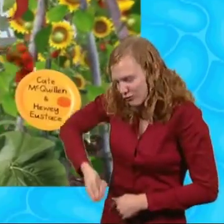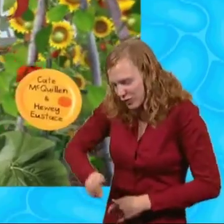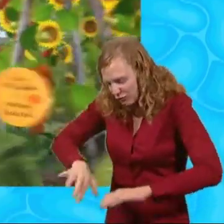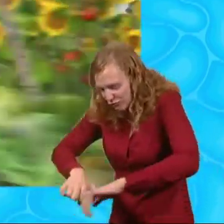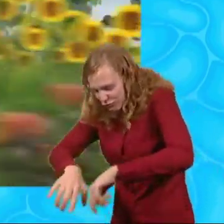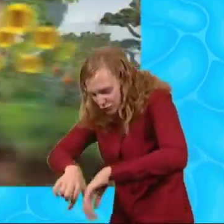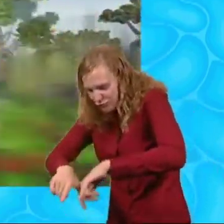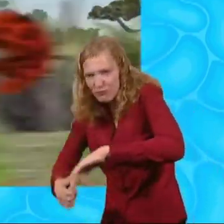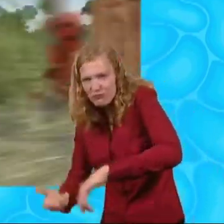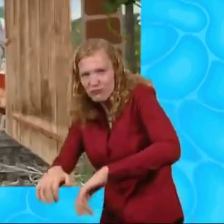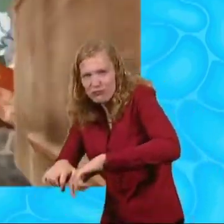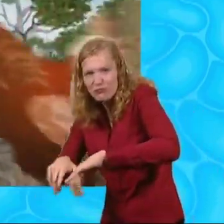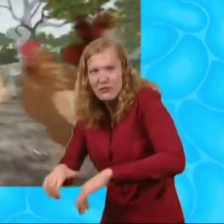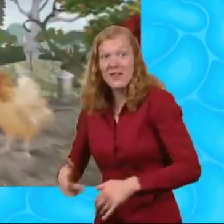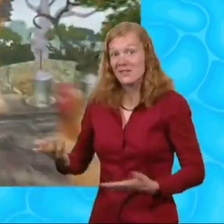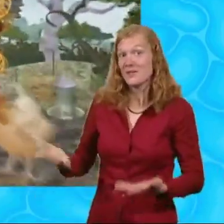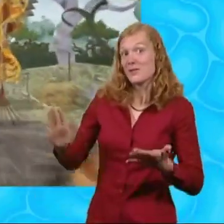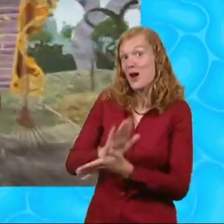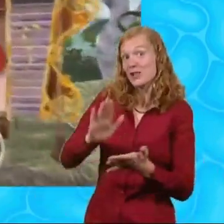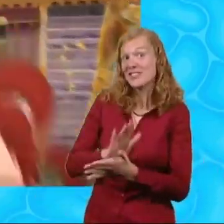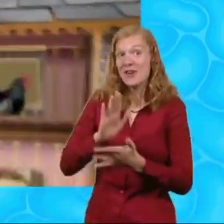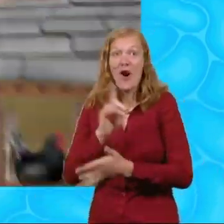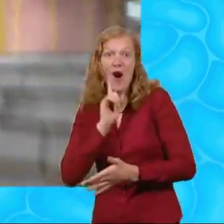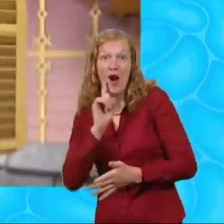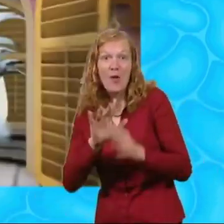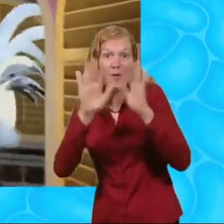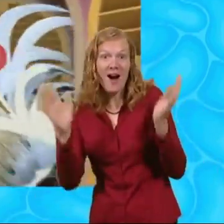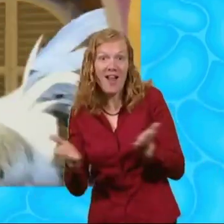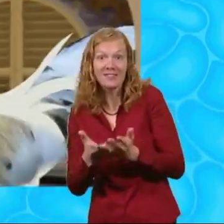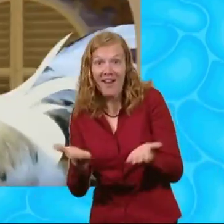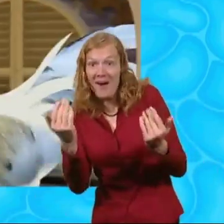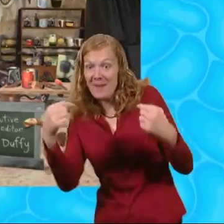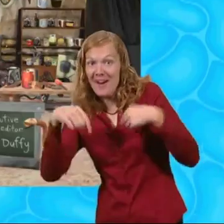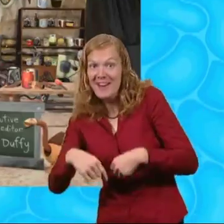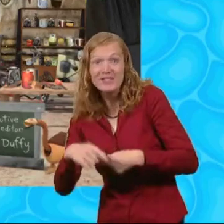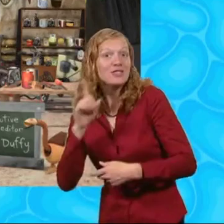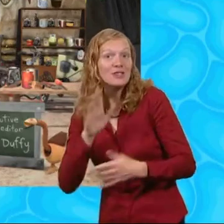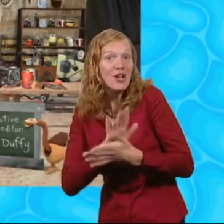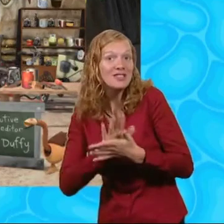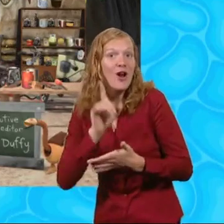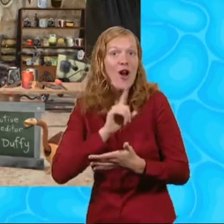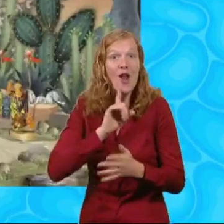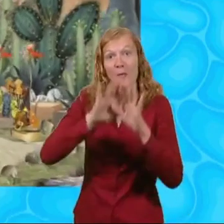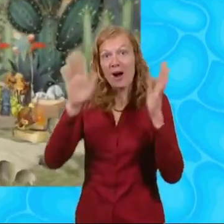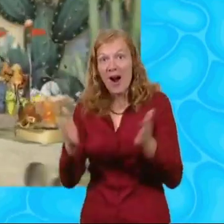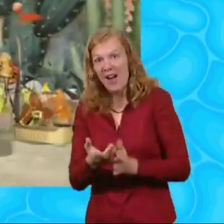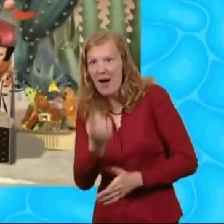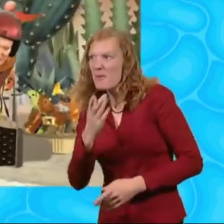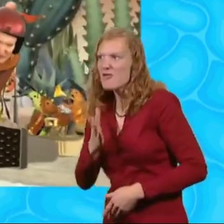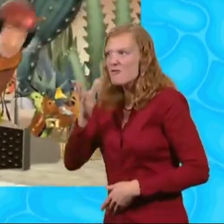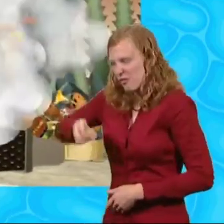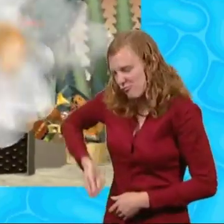grubby. Darker World. In Darker World. In